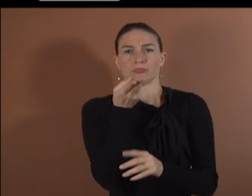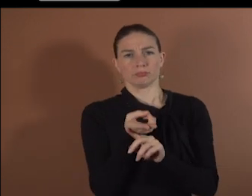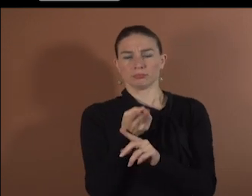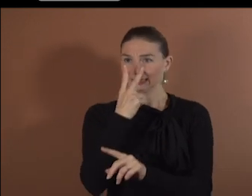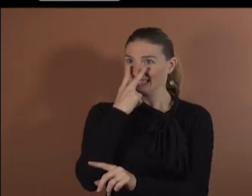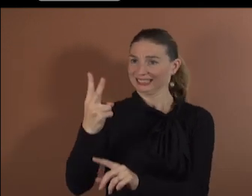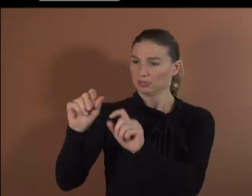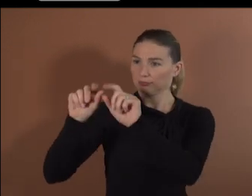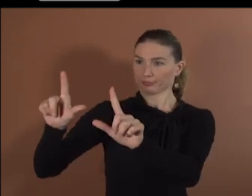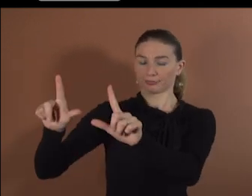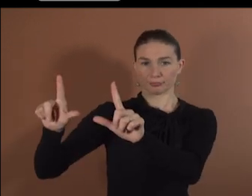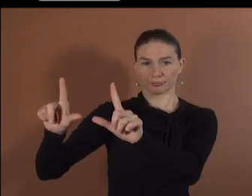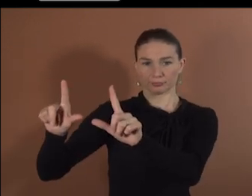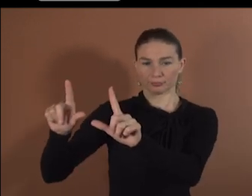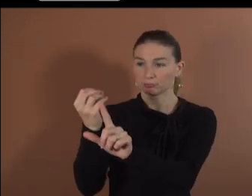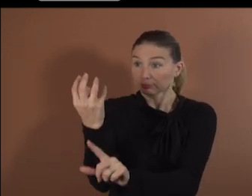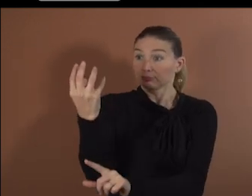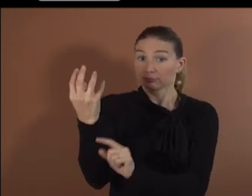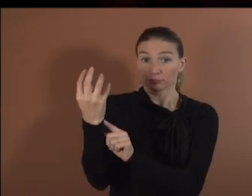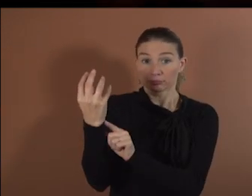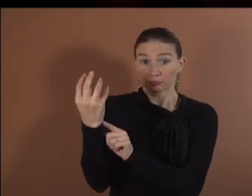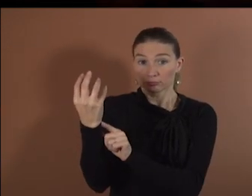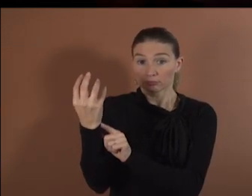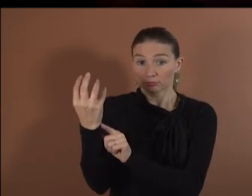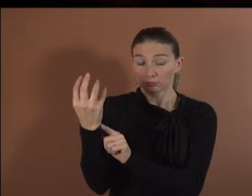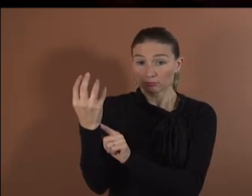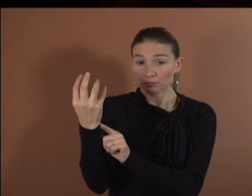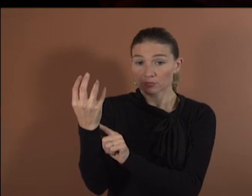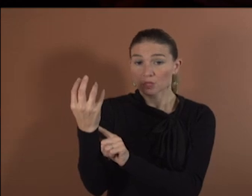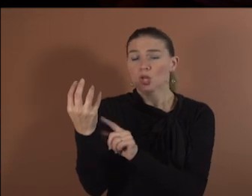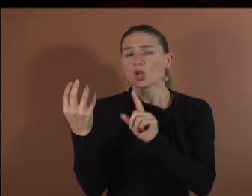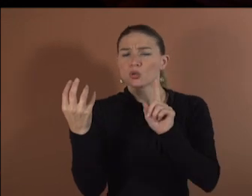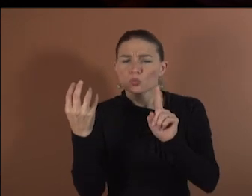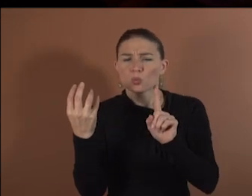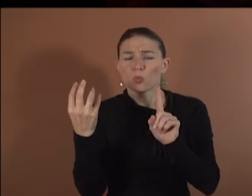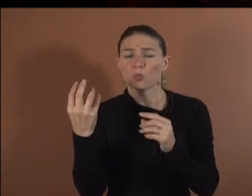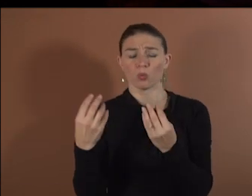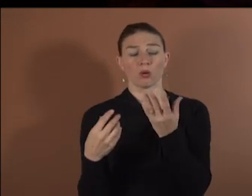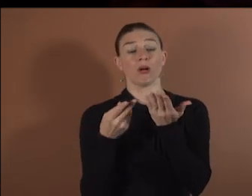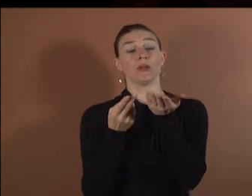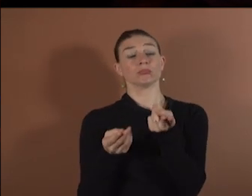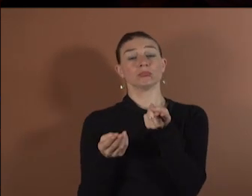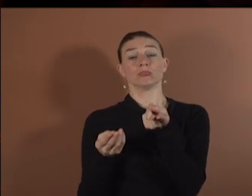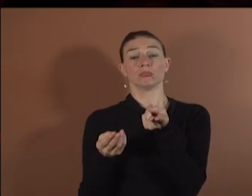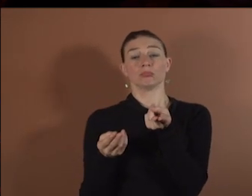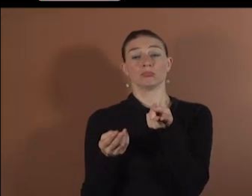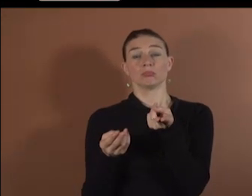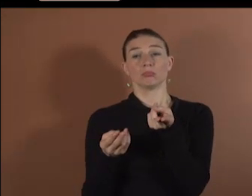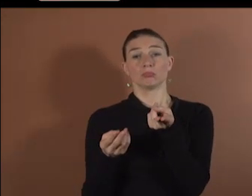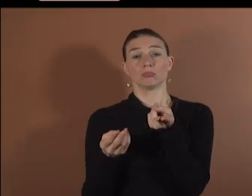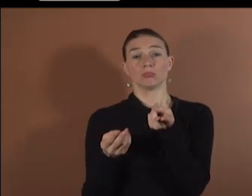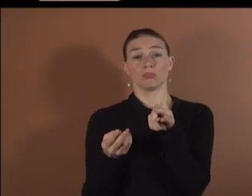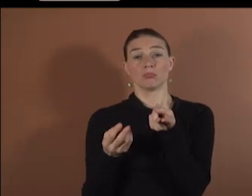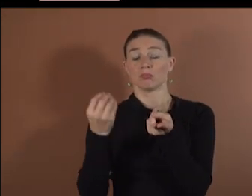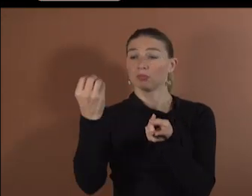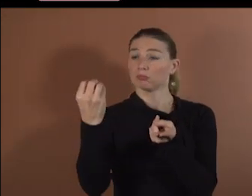in the brain area, the higher this thermometer will show the activity. Now there is not much activity so it is empty but now the subject increases